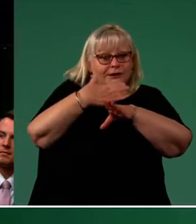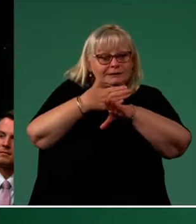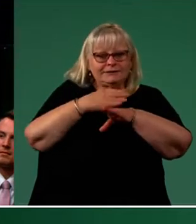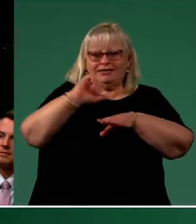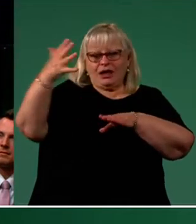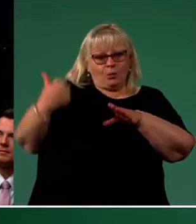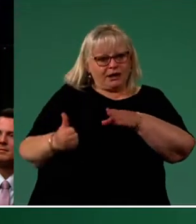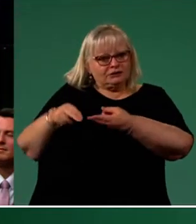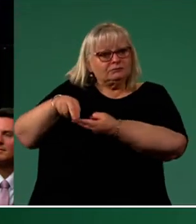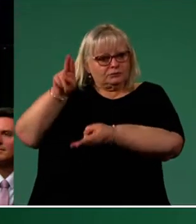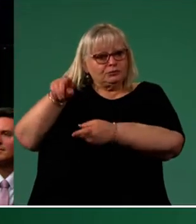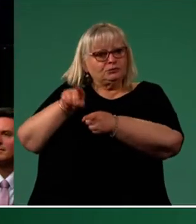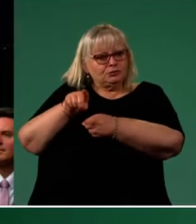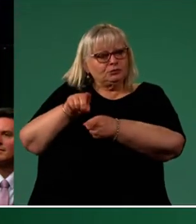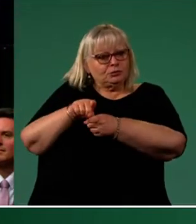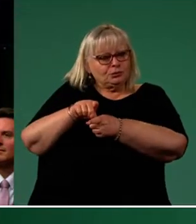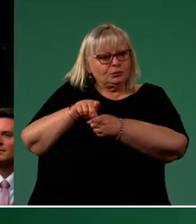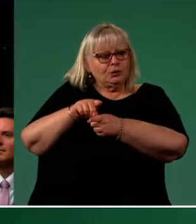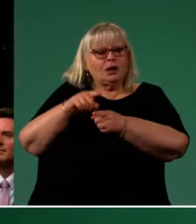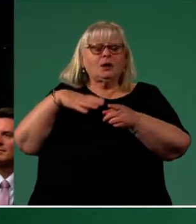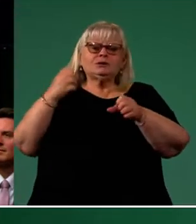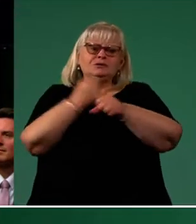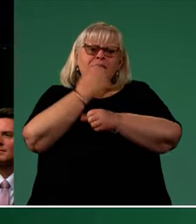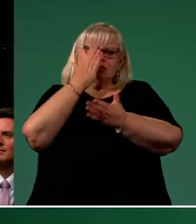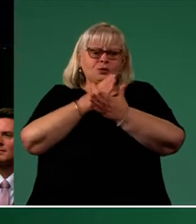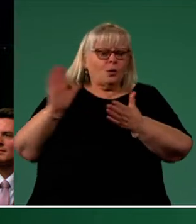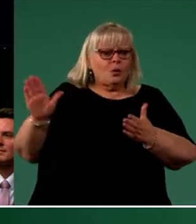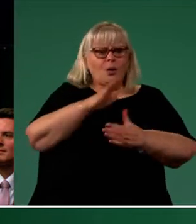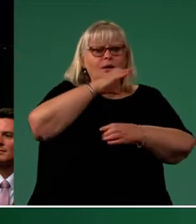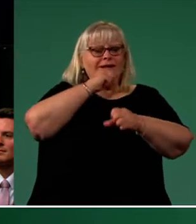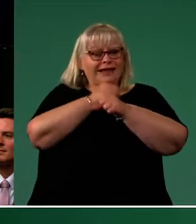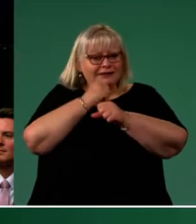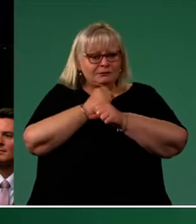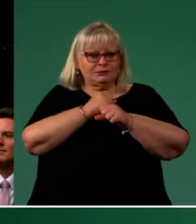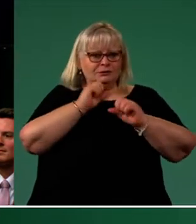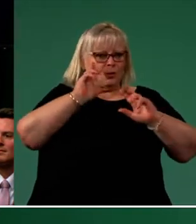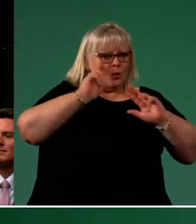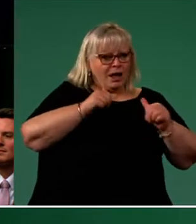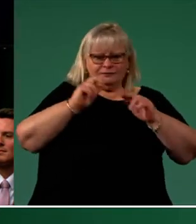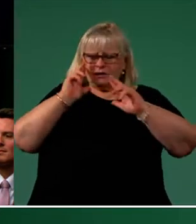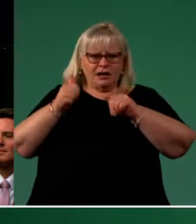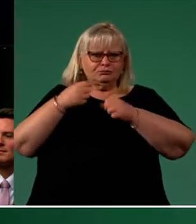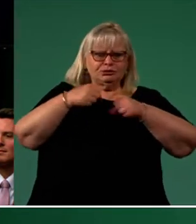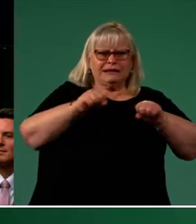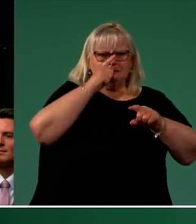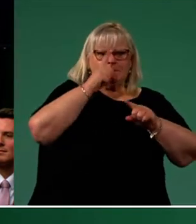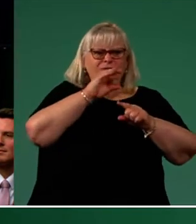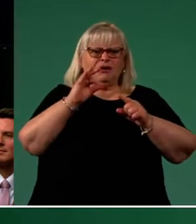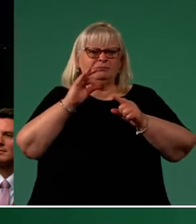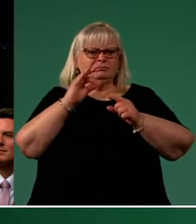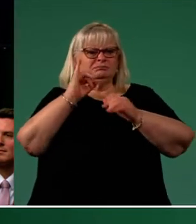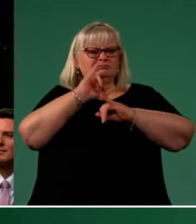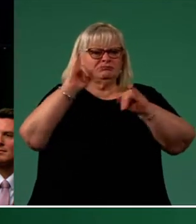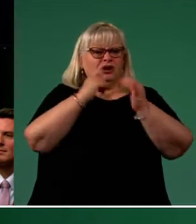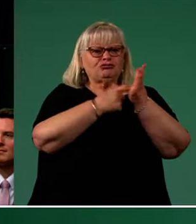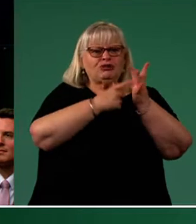behind. I'm here to make sure every government protects communities from racial vilification and discrimination instead of